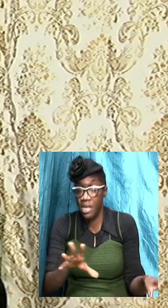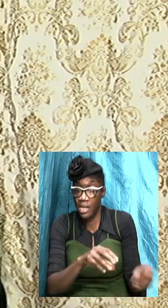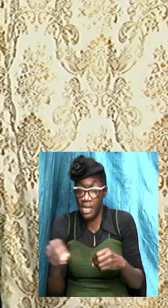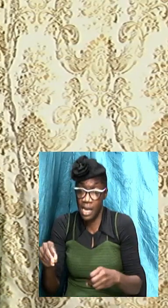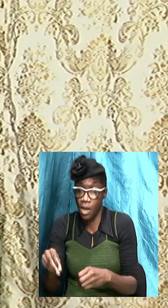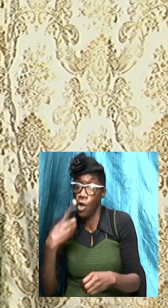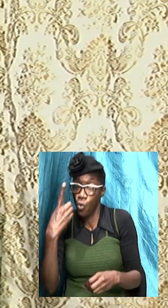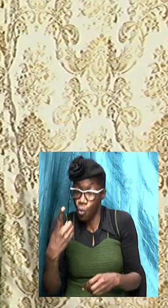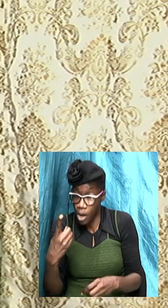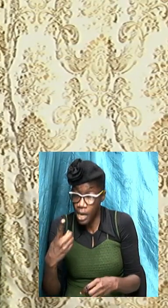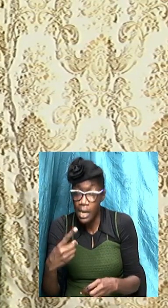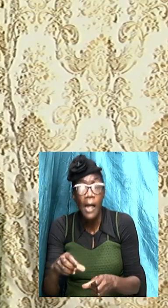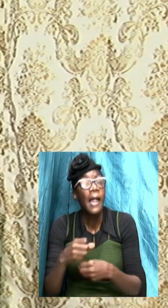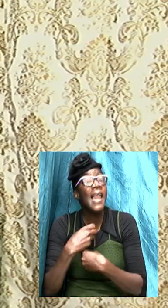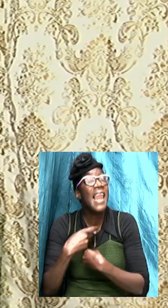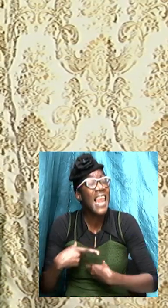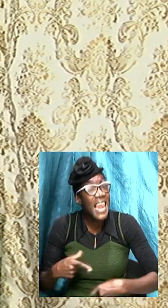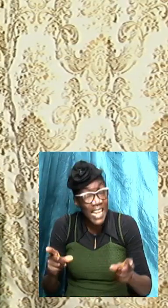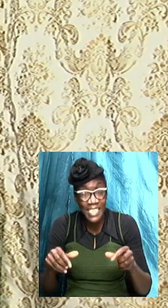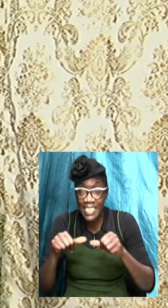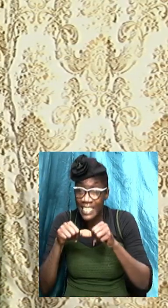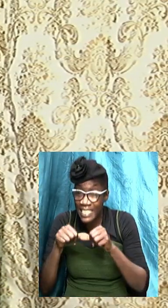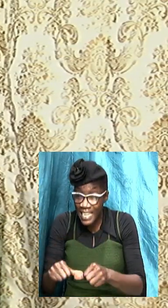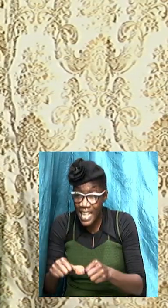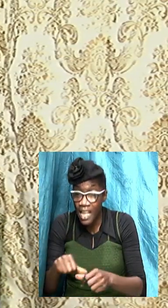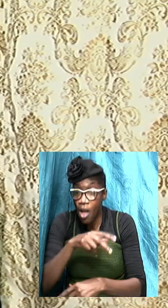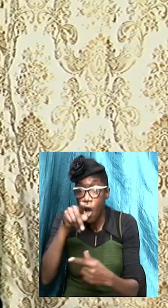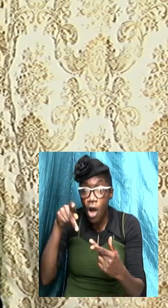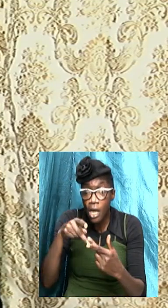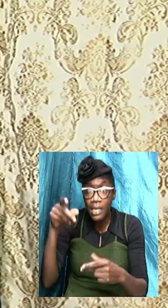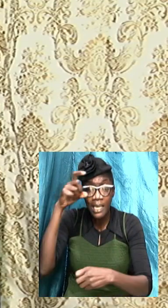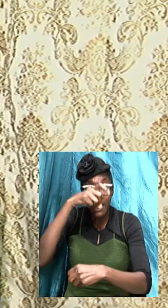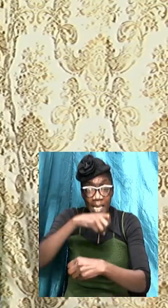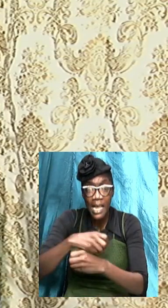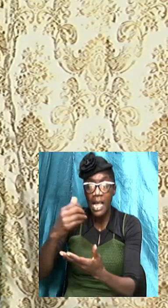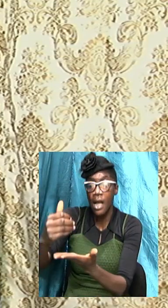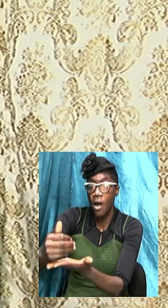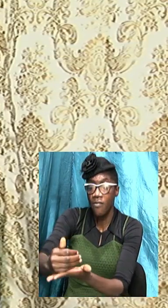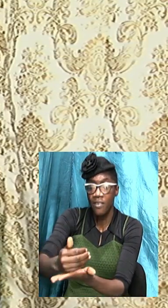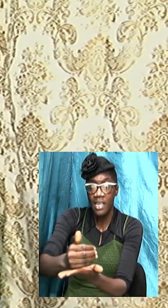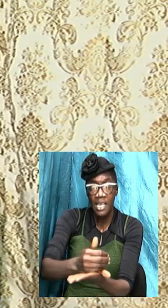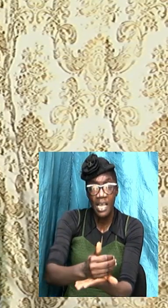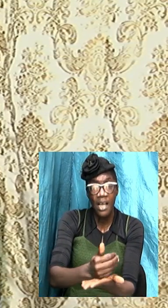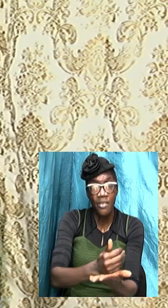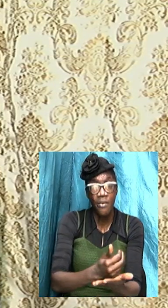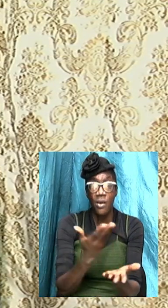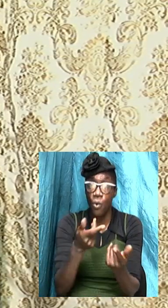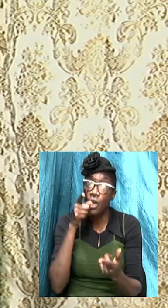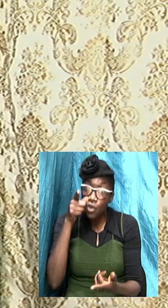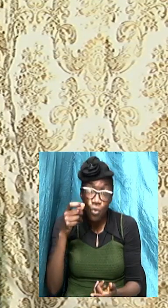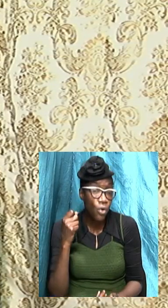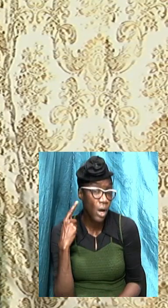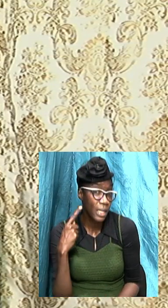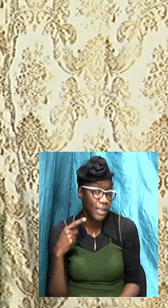until the day of harvest and I want us to understand that as people of God